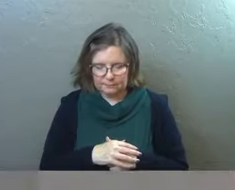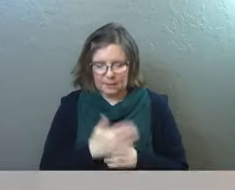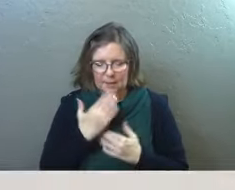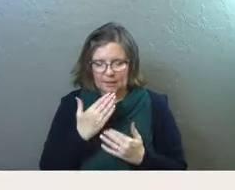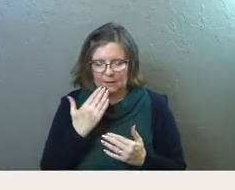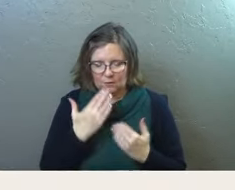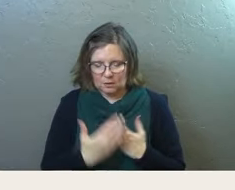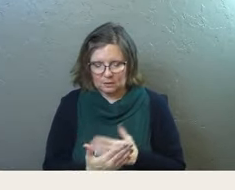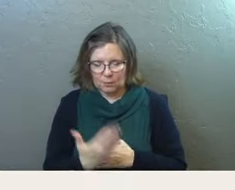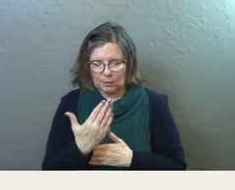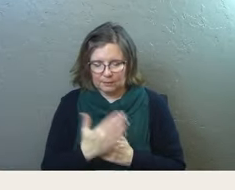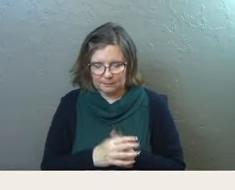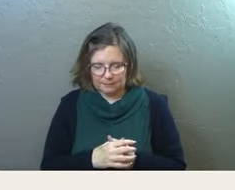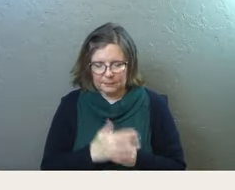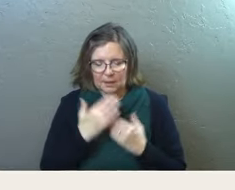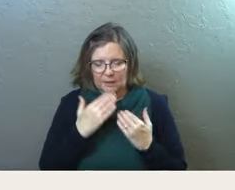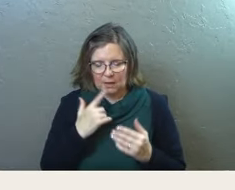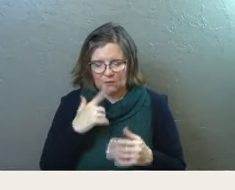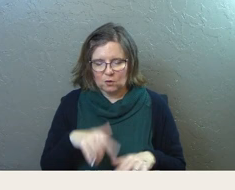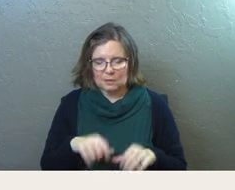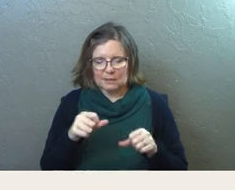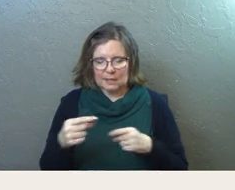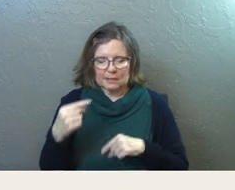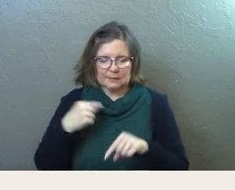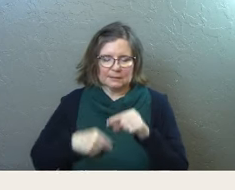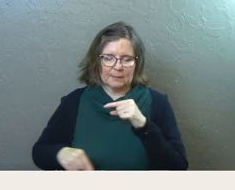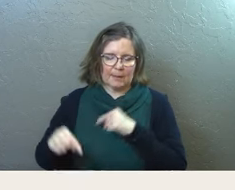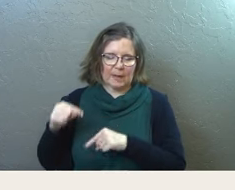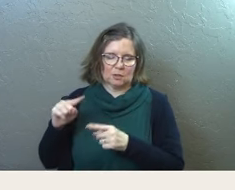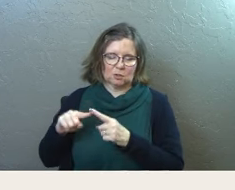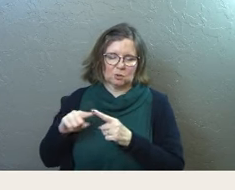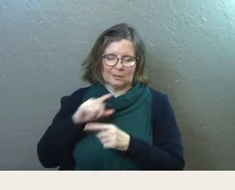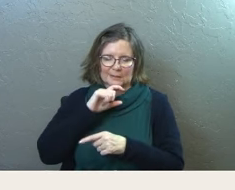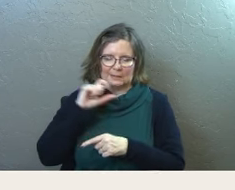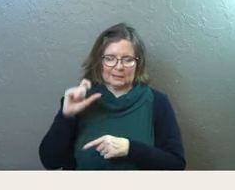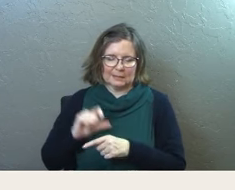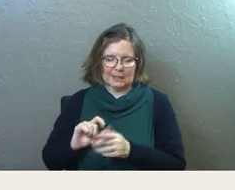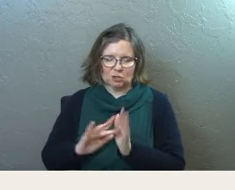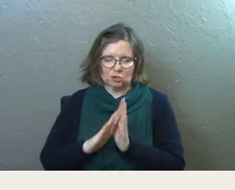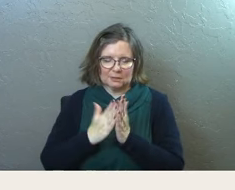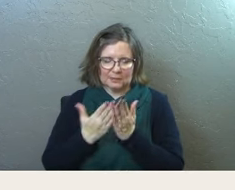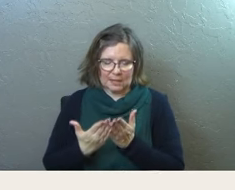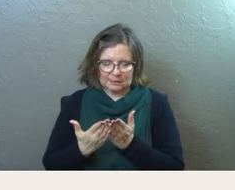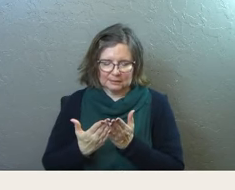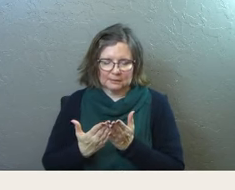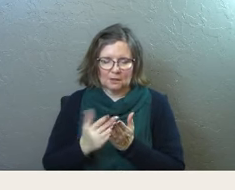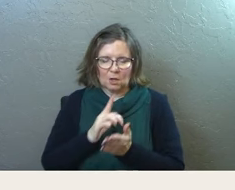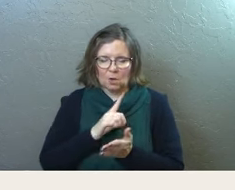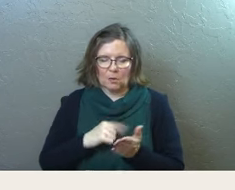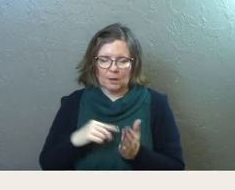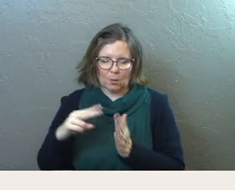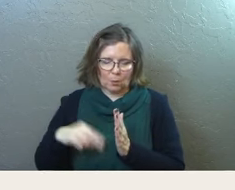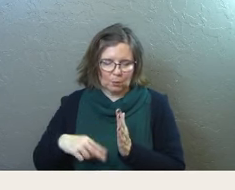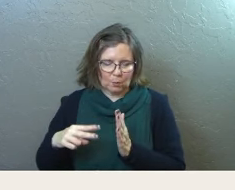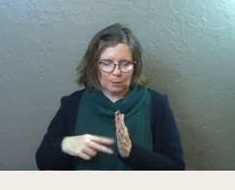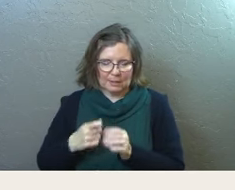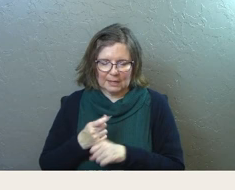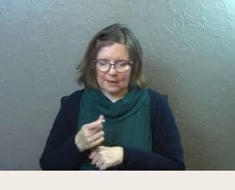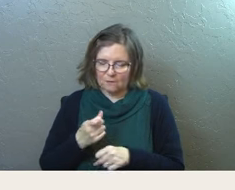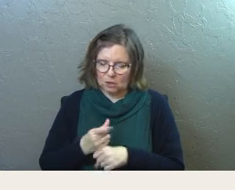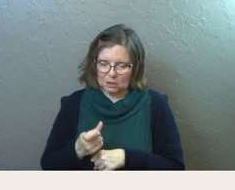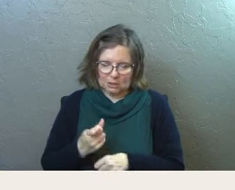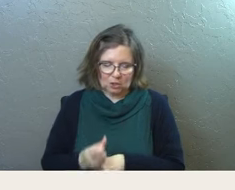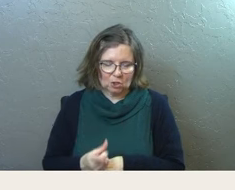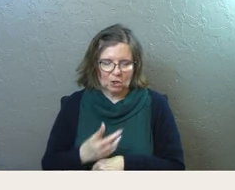Thank you for this morning. Thank you for taking us back to this ancient text. This text, Lord, that we read every